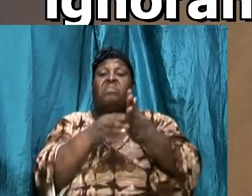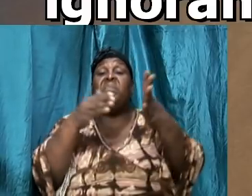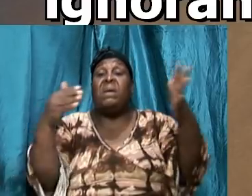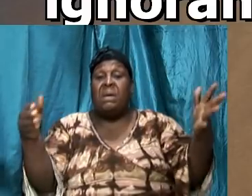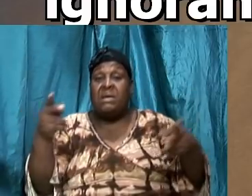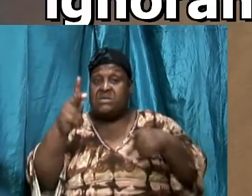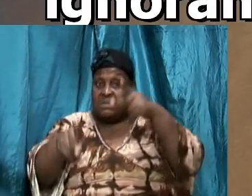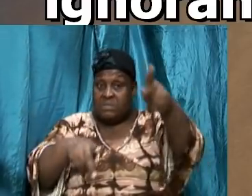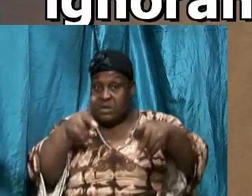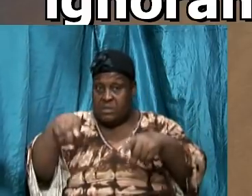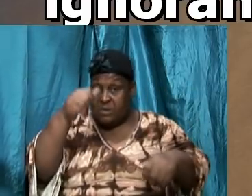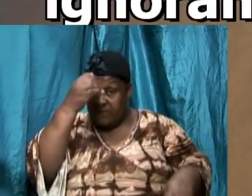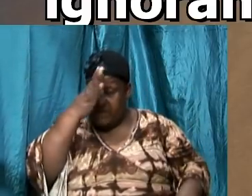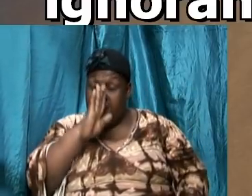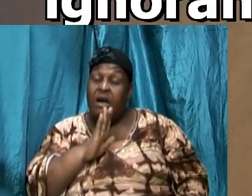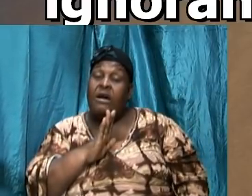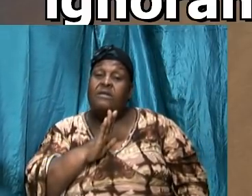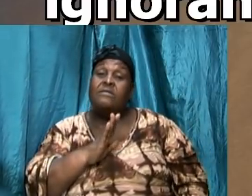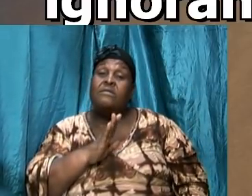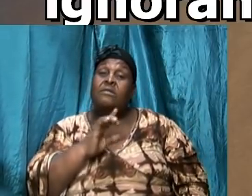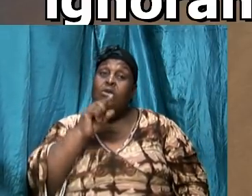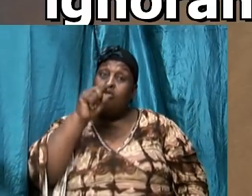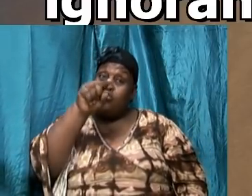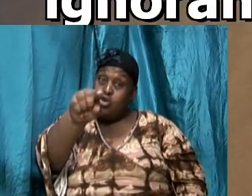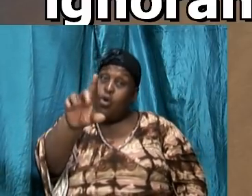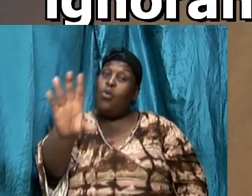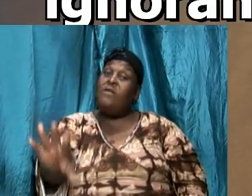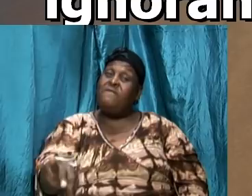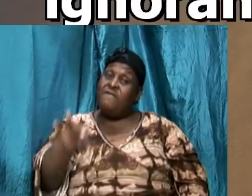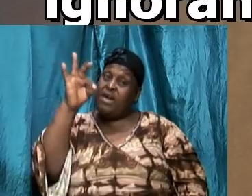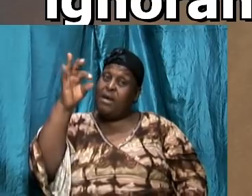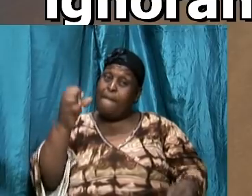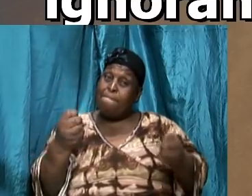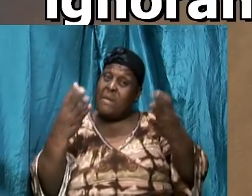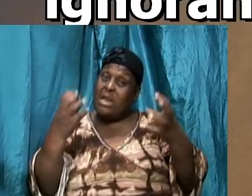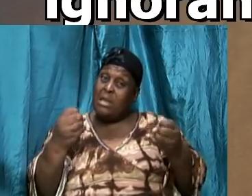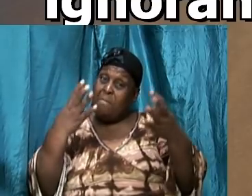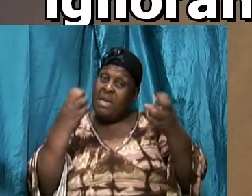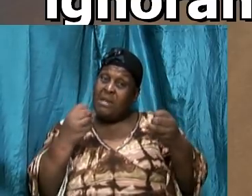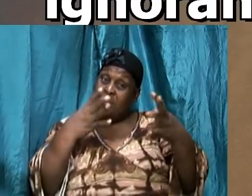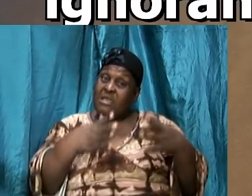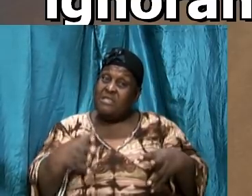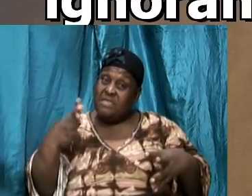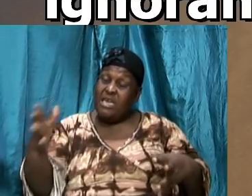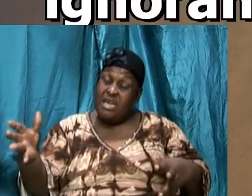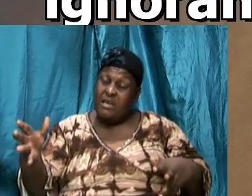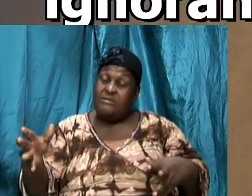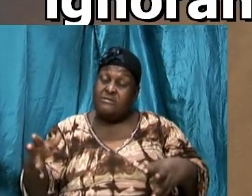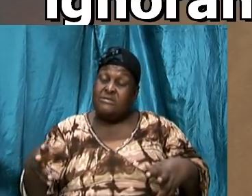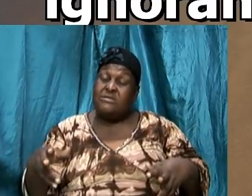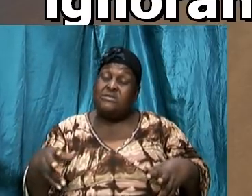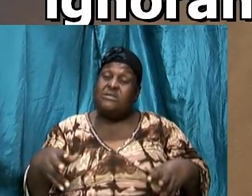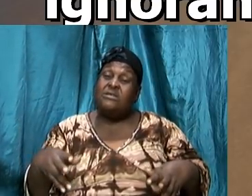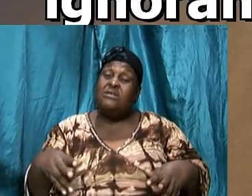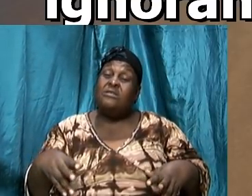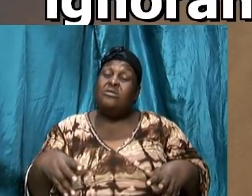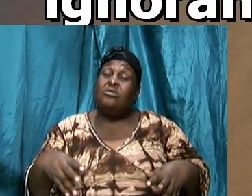that very many folks try to do things to physically undermine